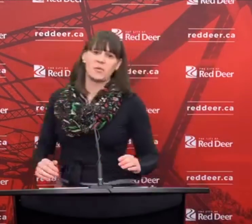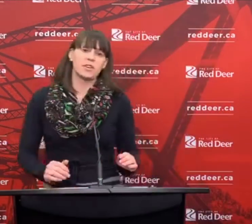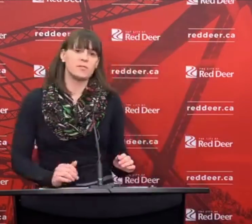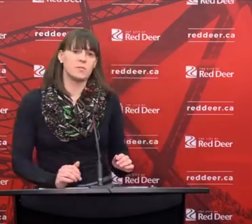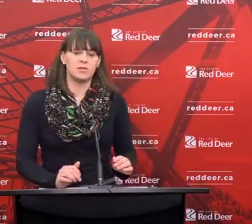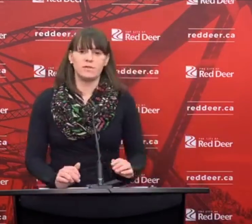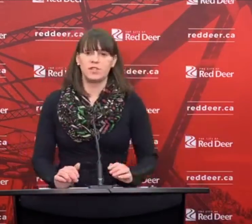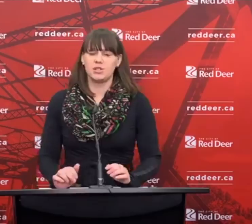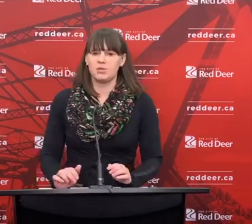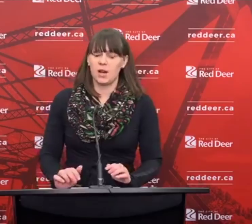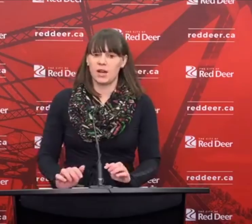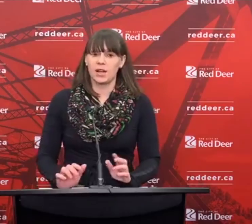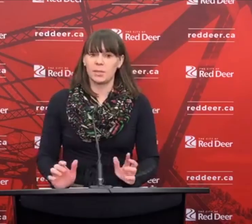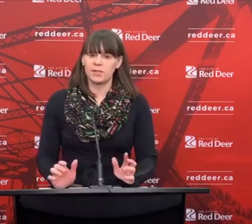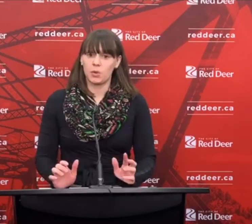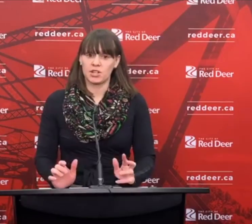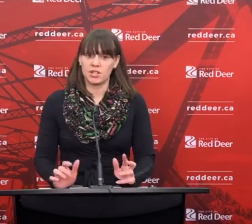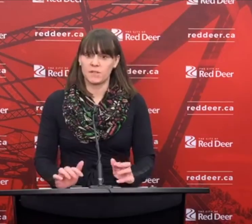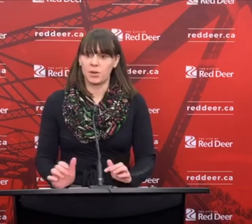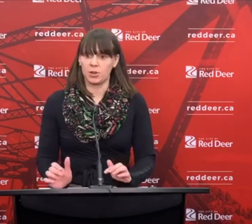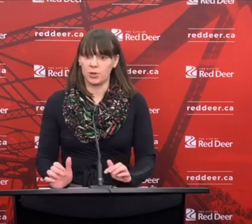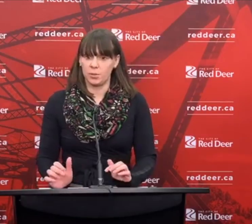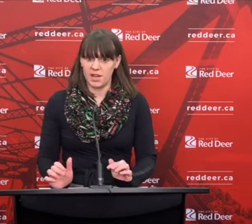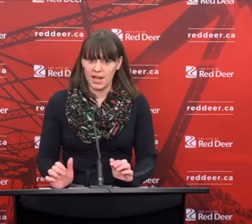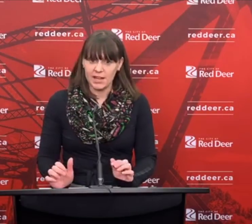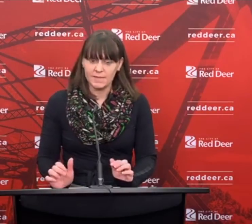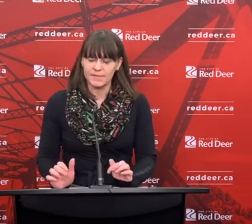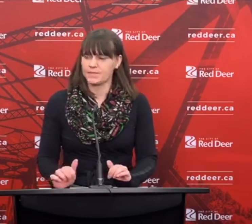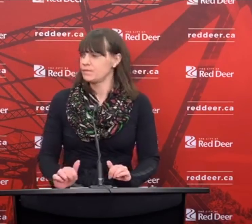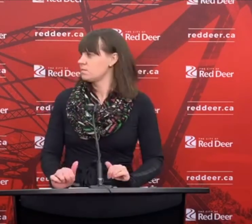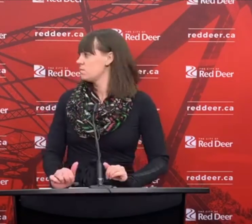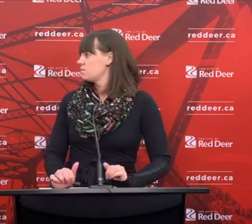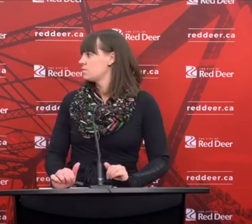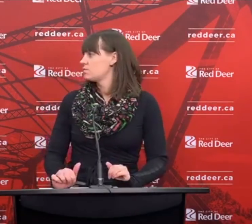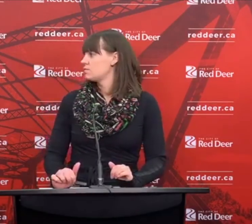With that, we'll move to a couple of questions from our local media.